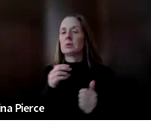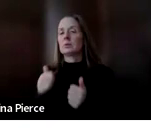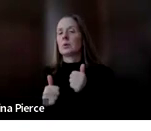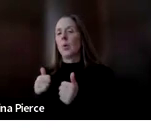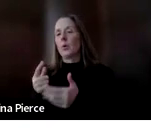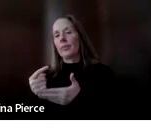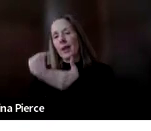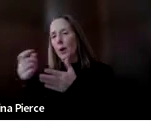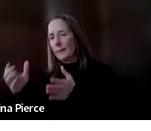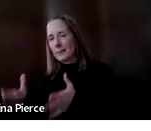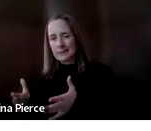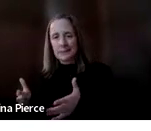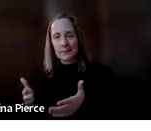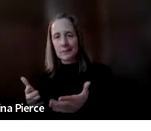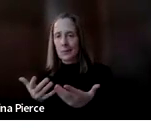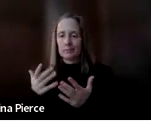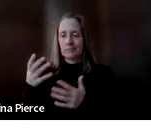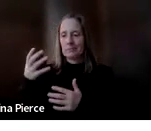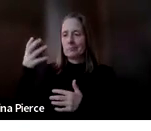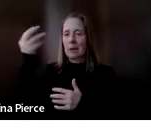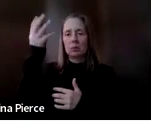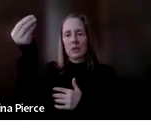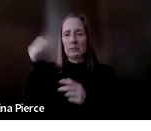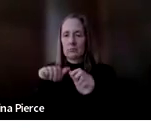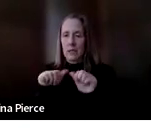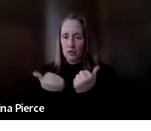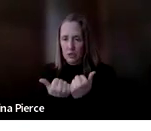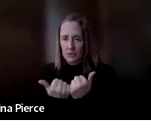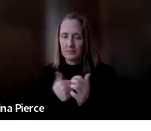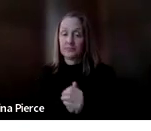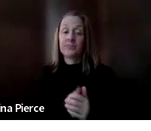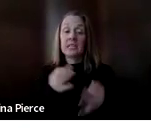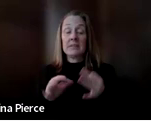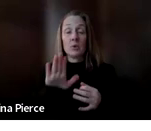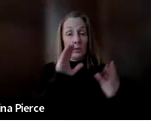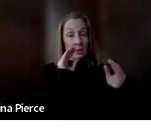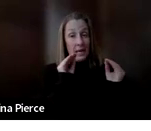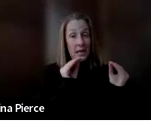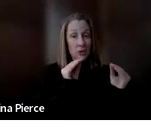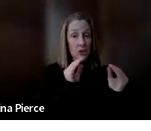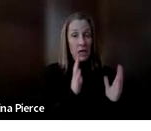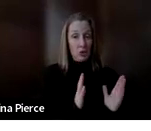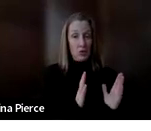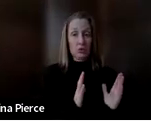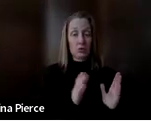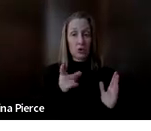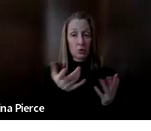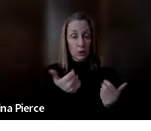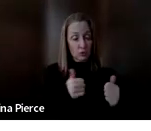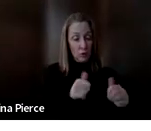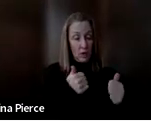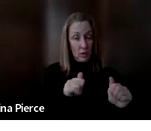therapists or, you know, outside agency. So if you are an educator looking to trial assistive technology equipment,